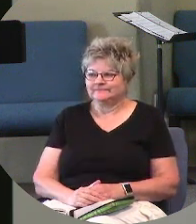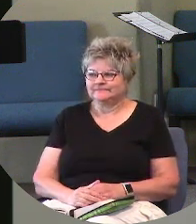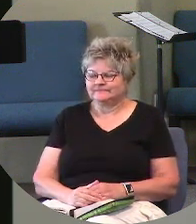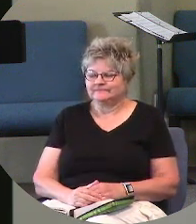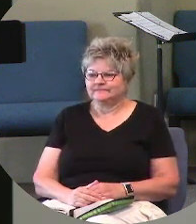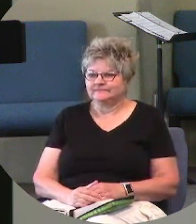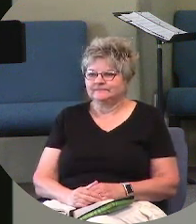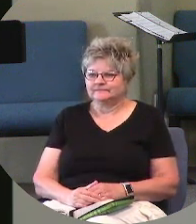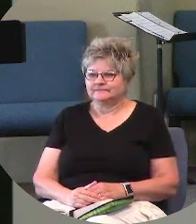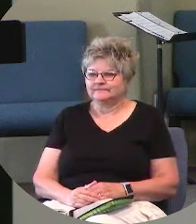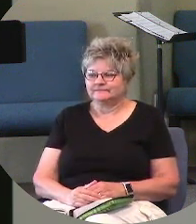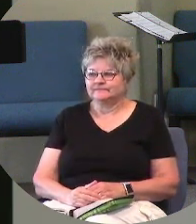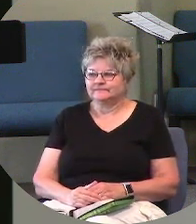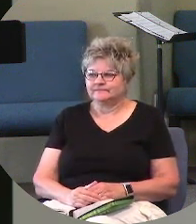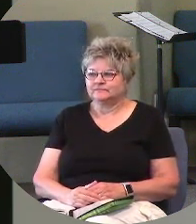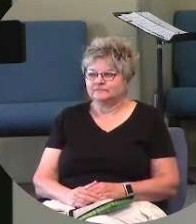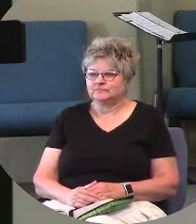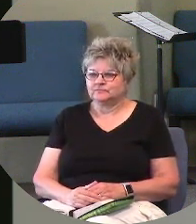what this was all about.